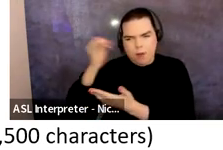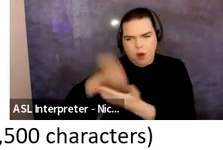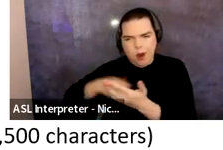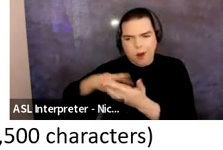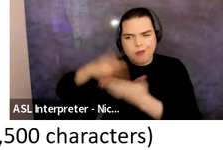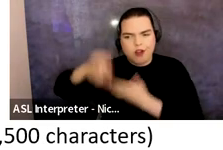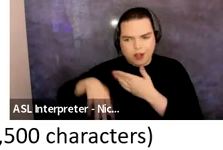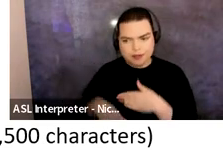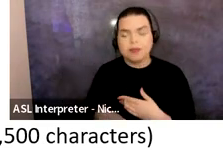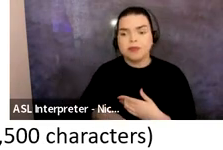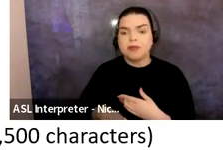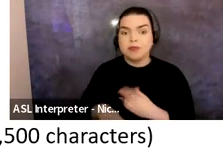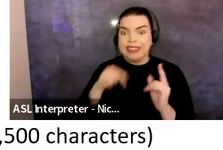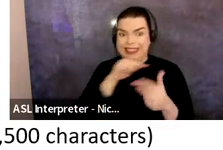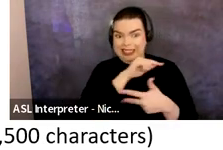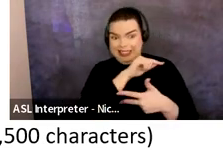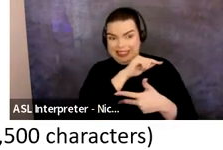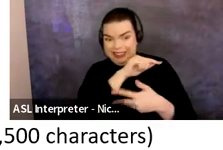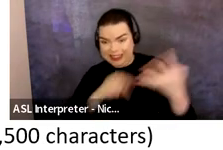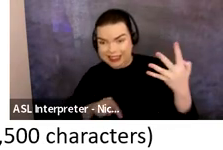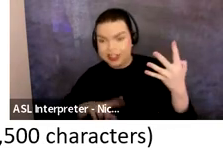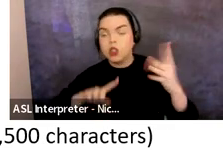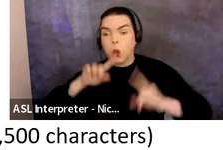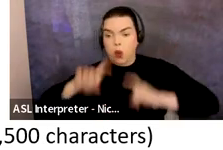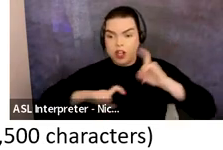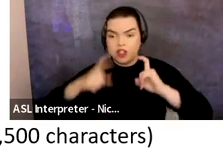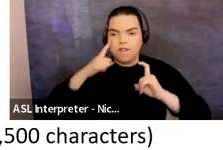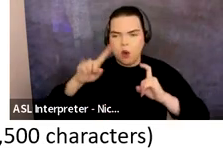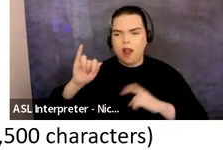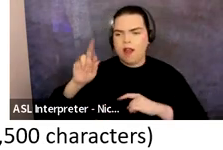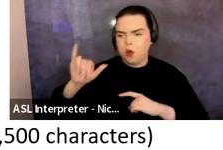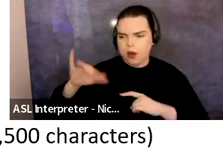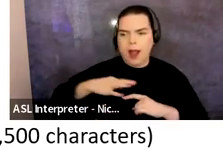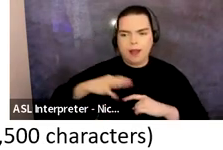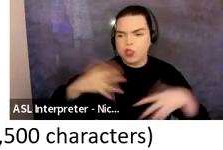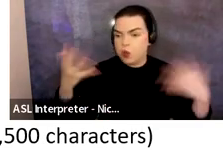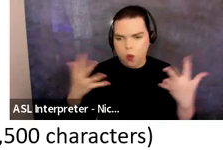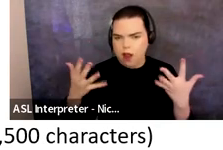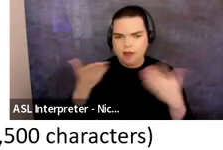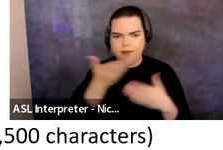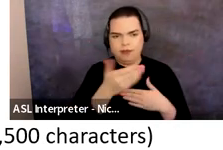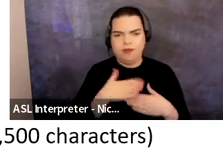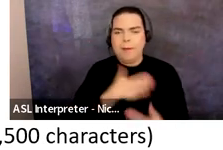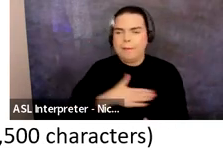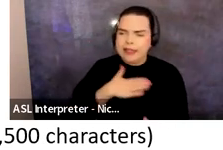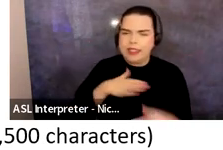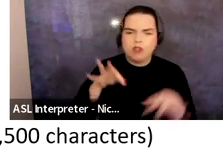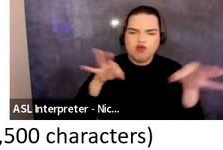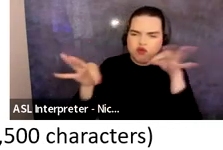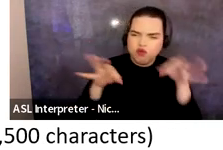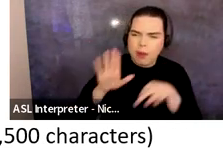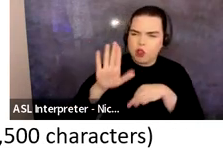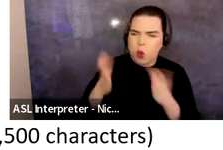Those questions for the inquiry application are please describe the